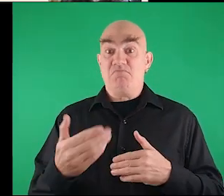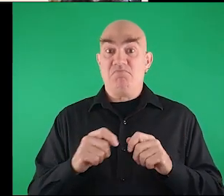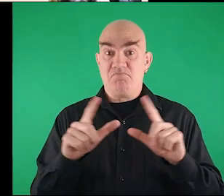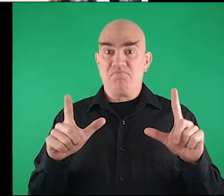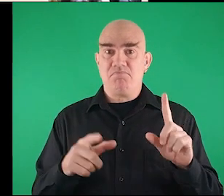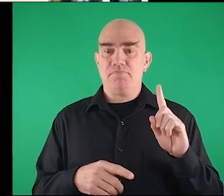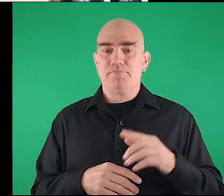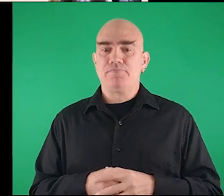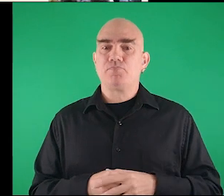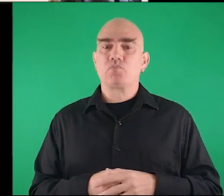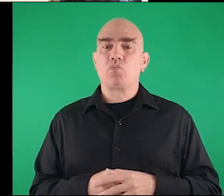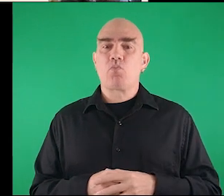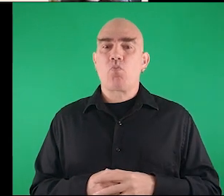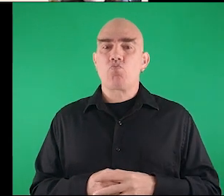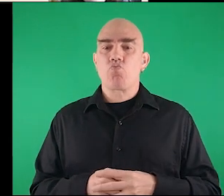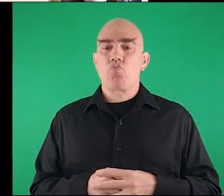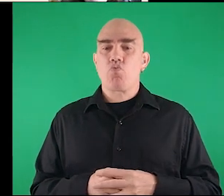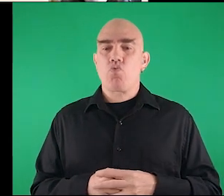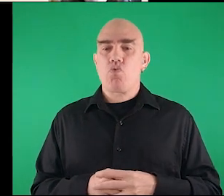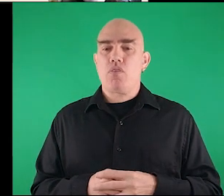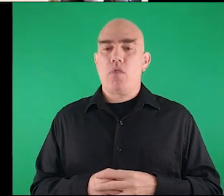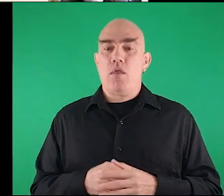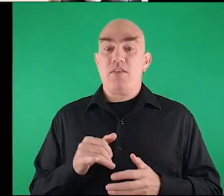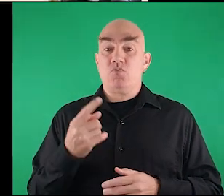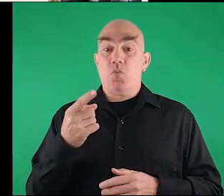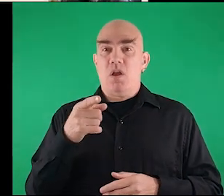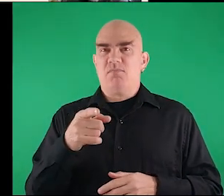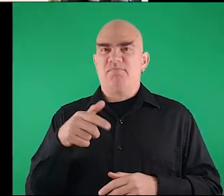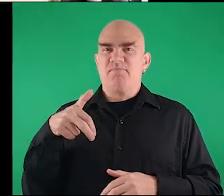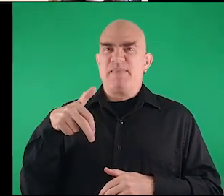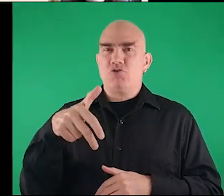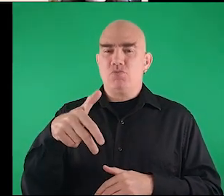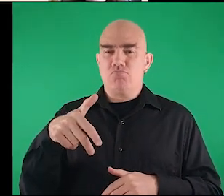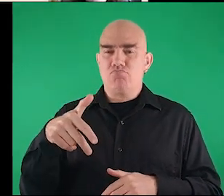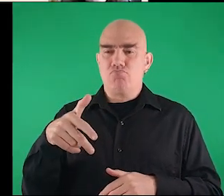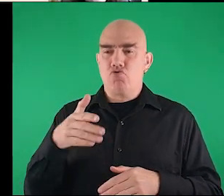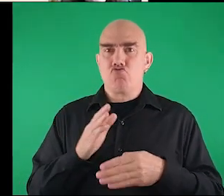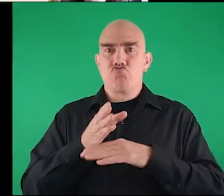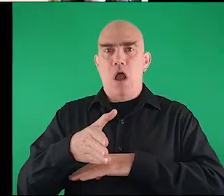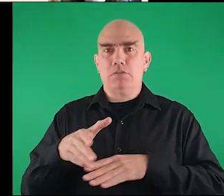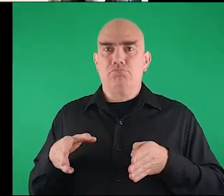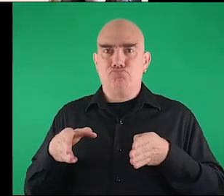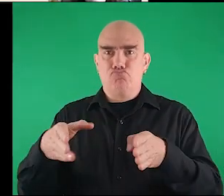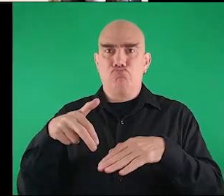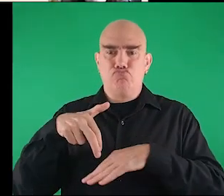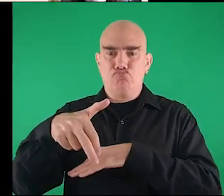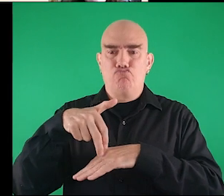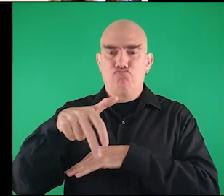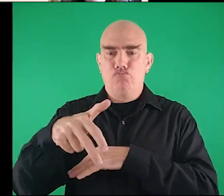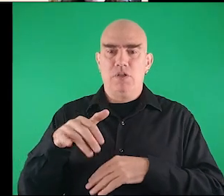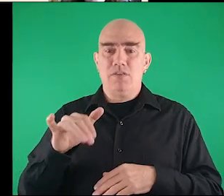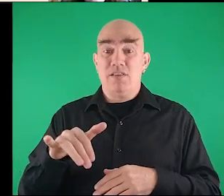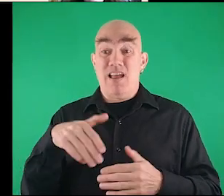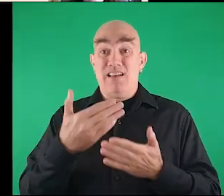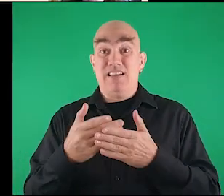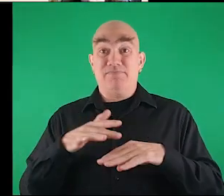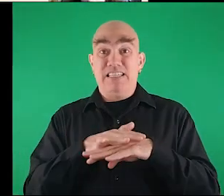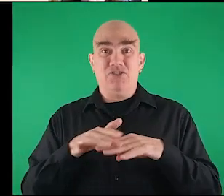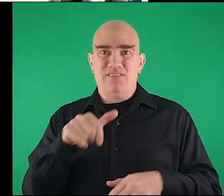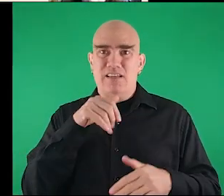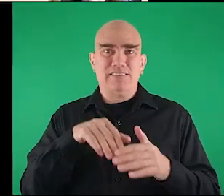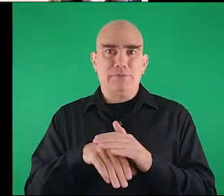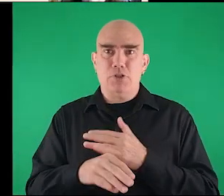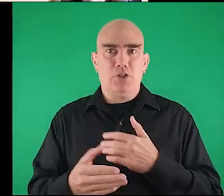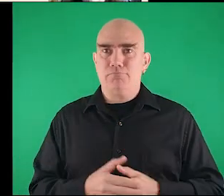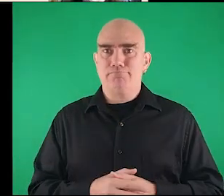other one so what about here this one a pedestrian cross that get to the beach